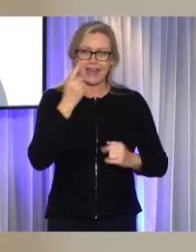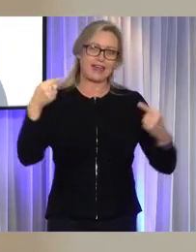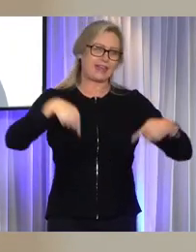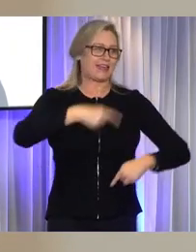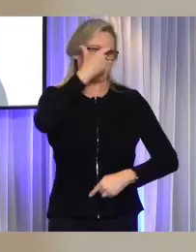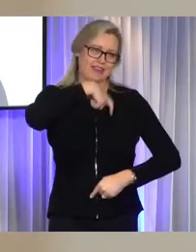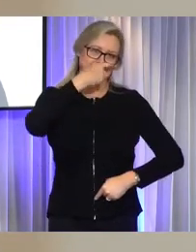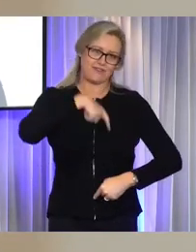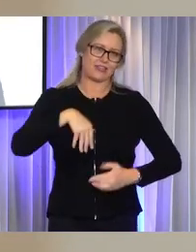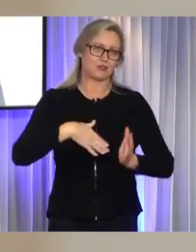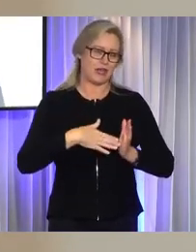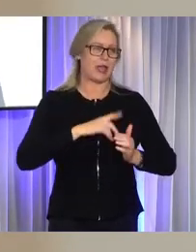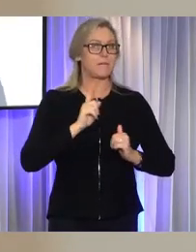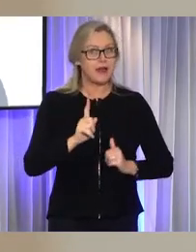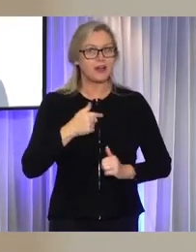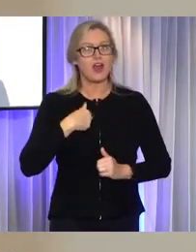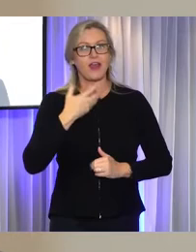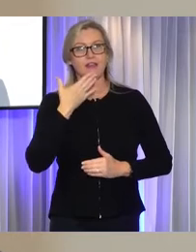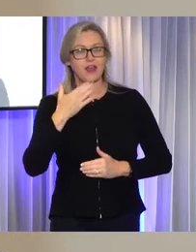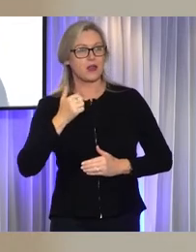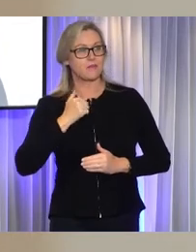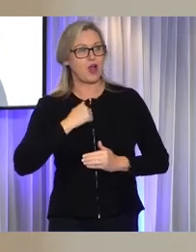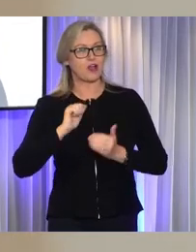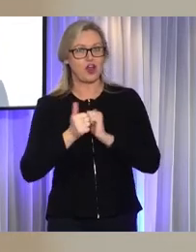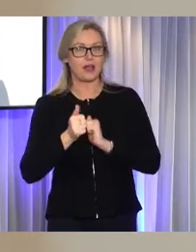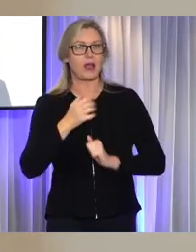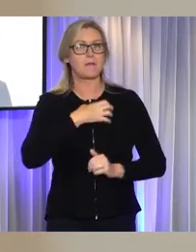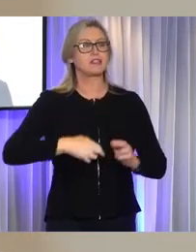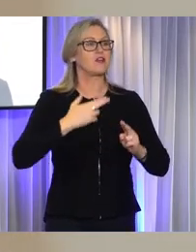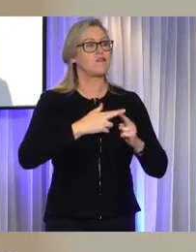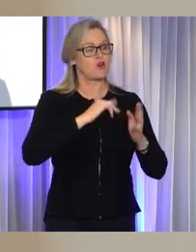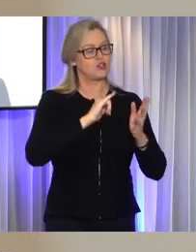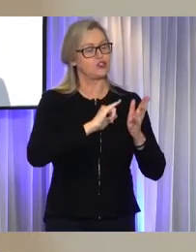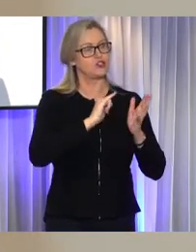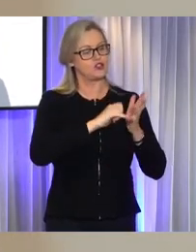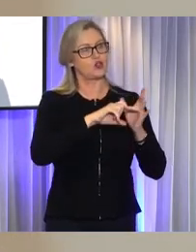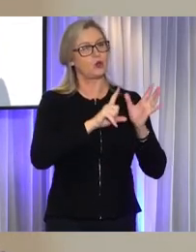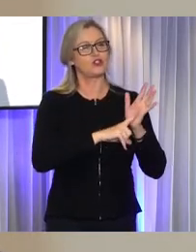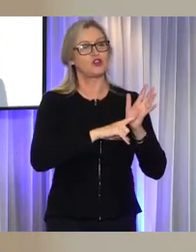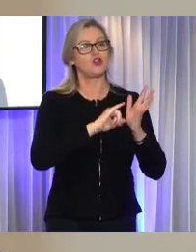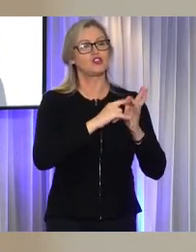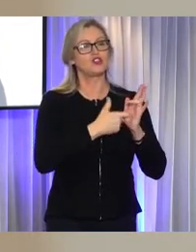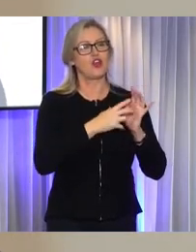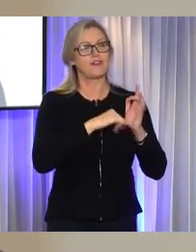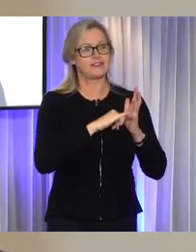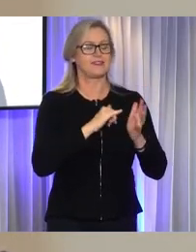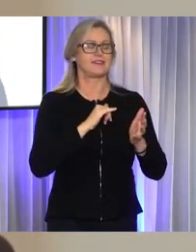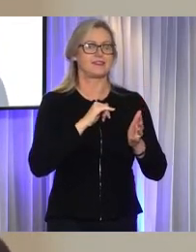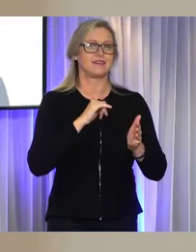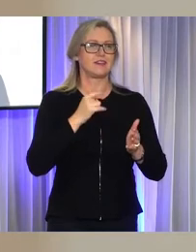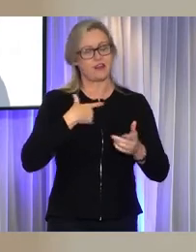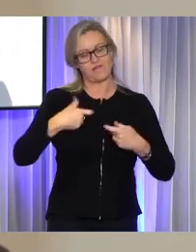today but I want to thank my colleague the Minister for Social Services Amanda Rishworth for inviting me to say a few words